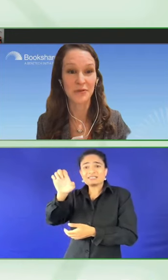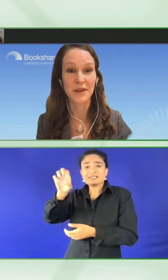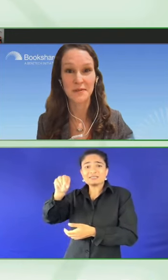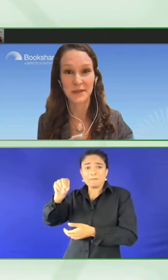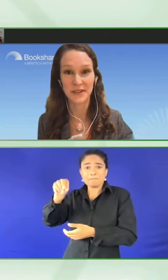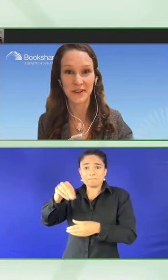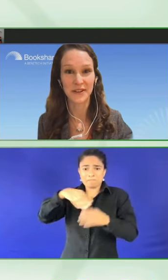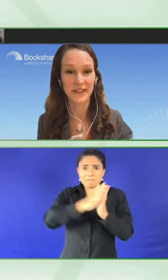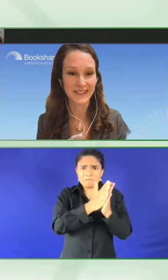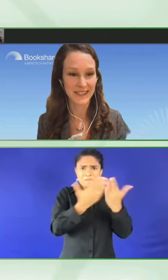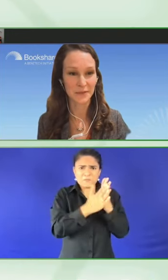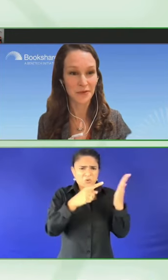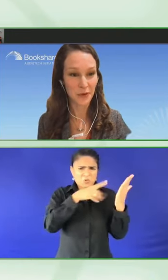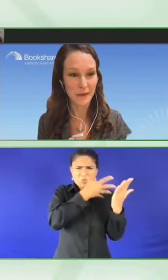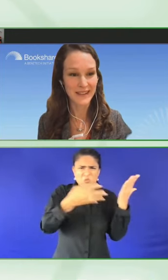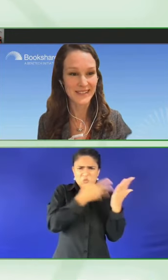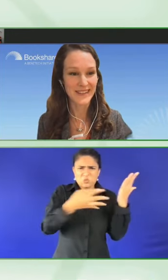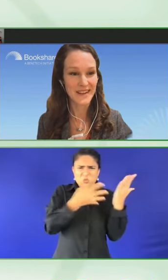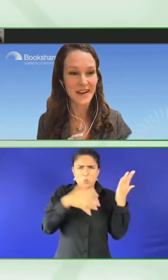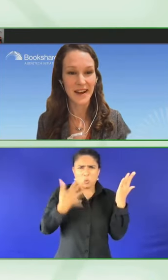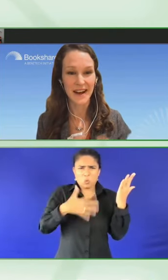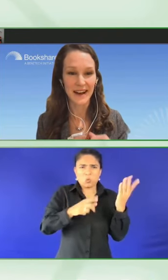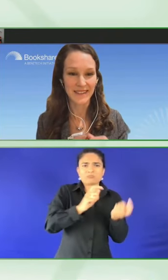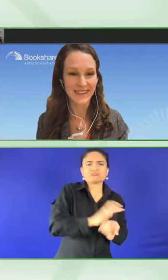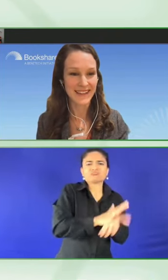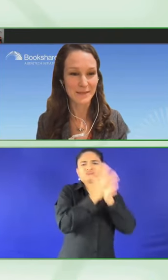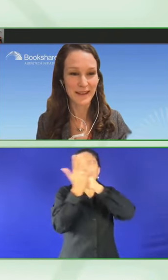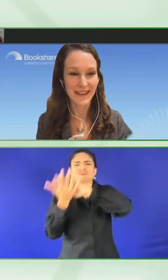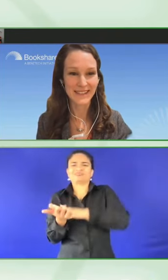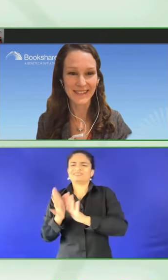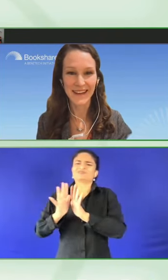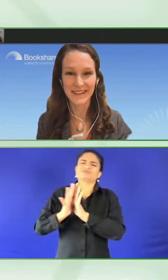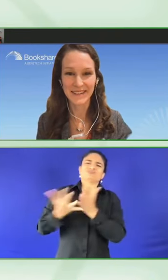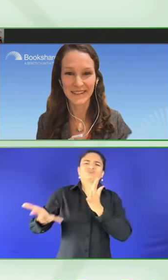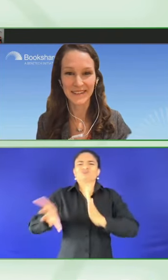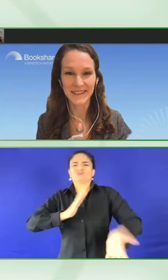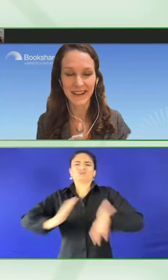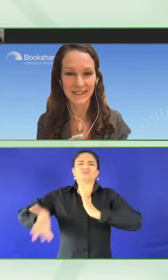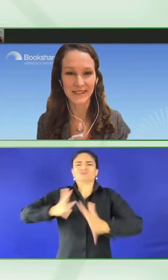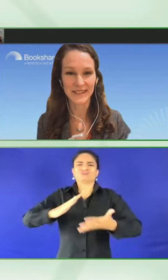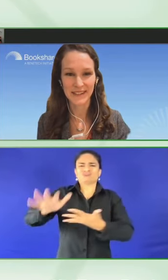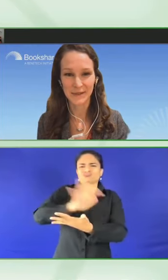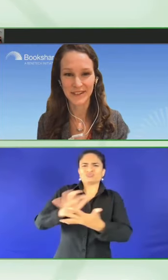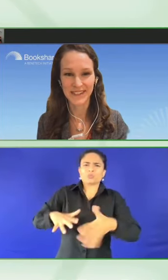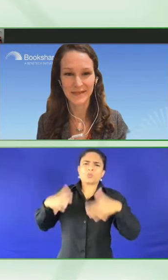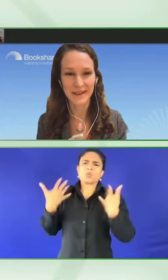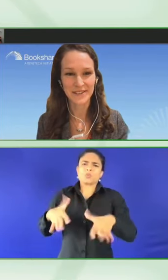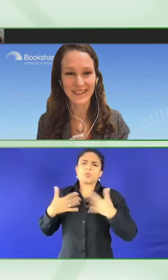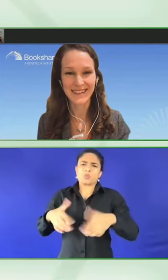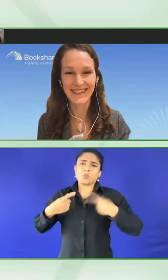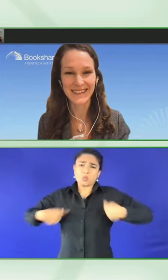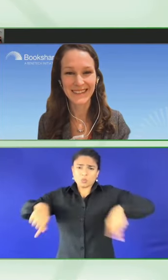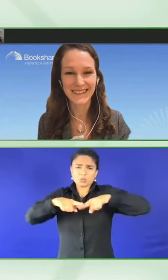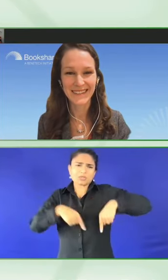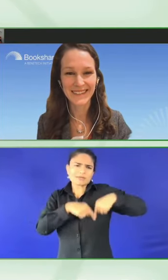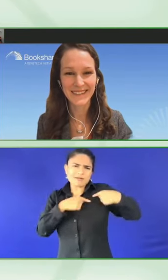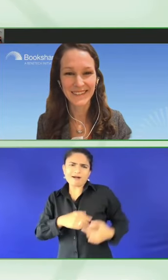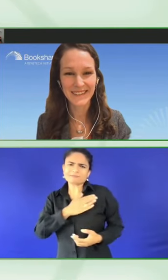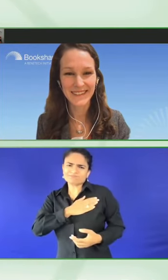distribute material in accessible formats. I think that's my last slide. Next one, just to make sure.